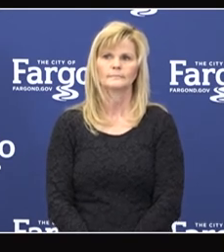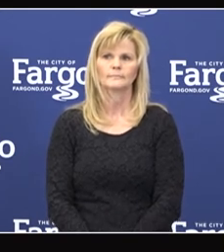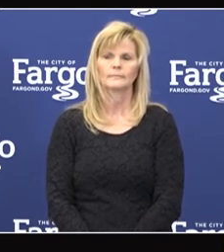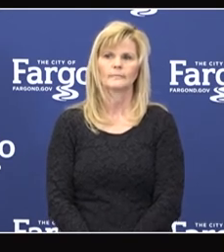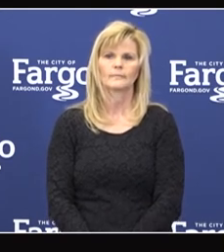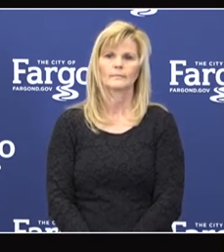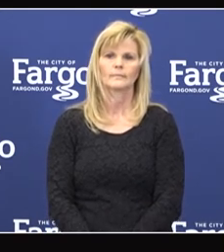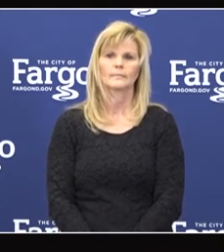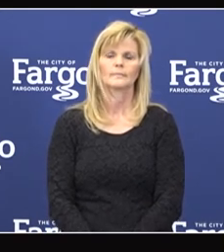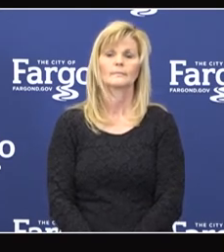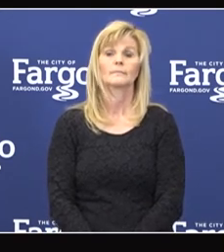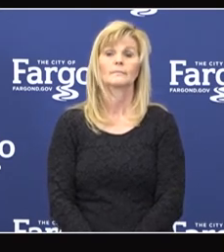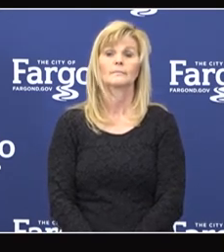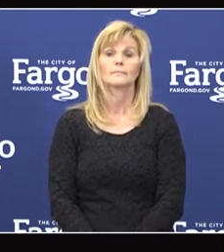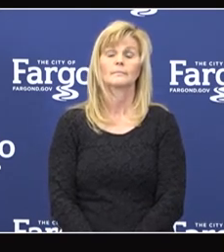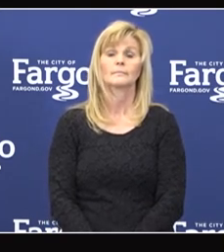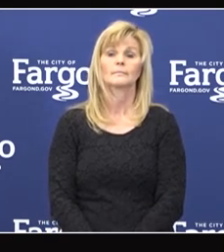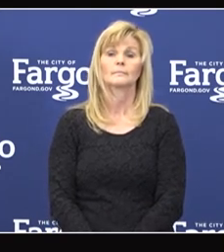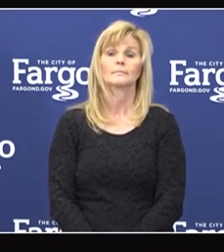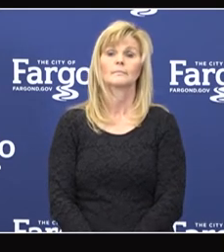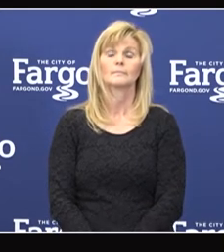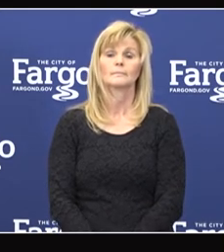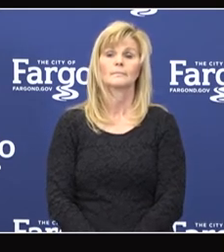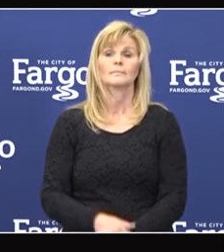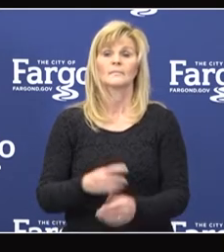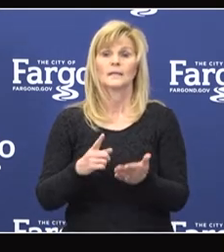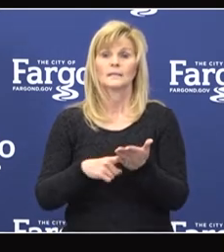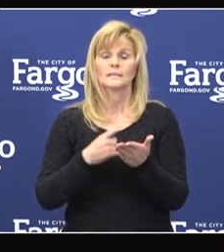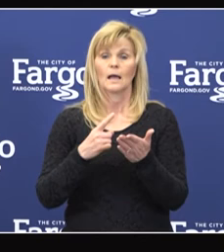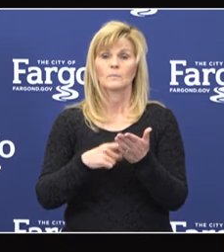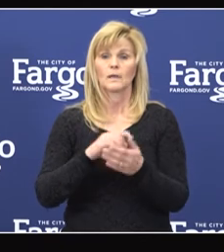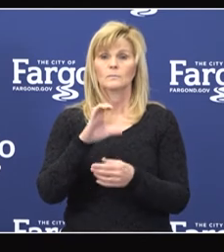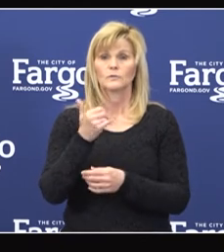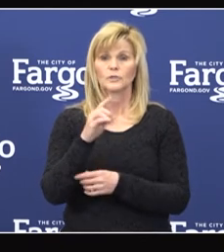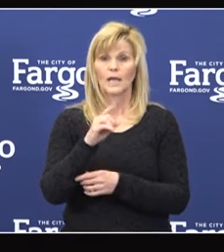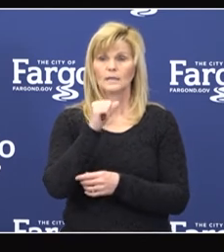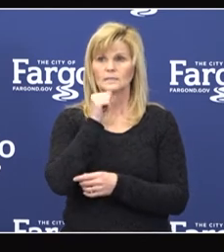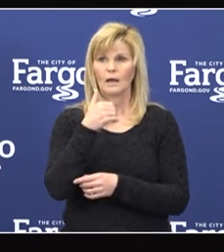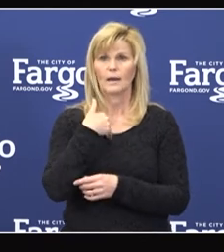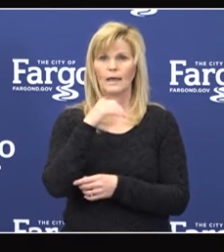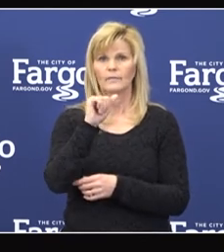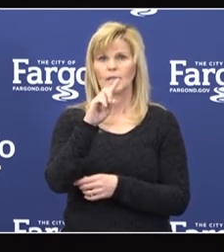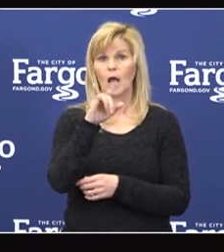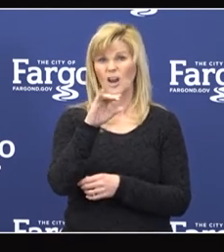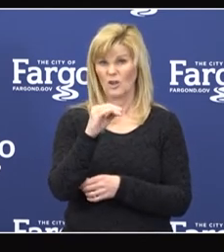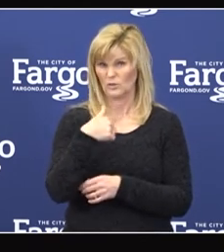When he's in his denny sometimes doesn't have the audio, so we're just going to wait until Chad comes on.